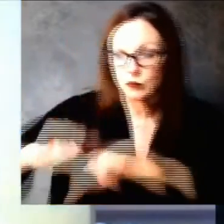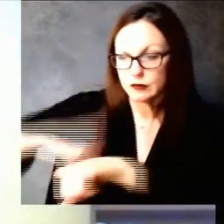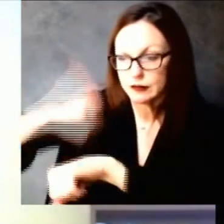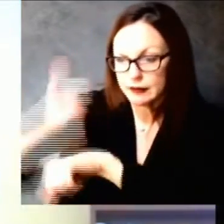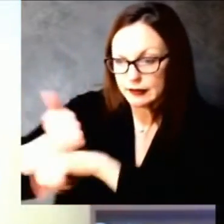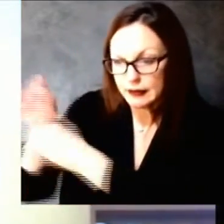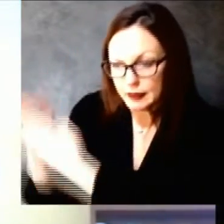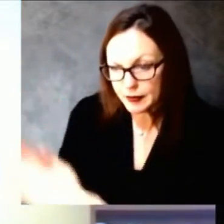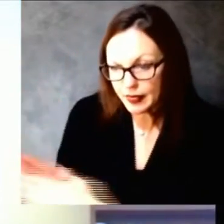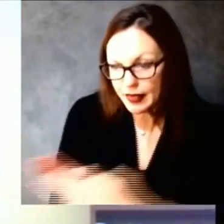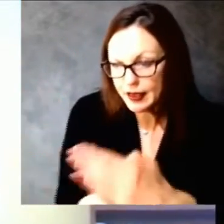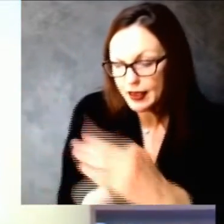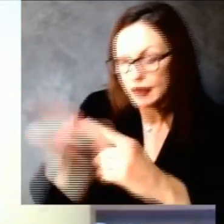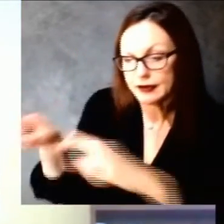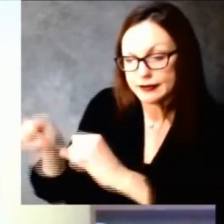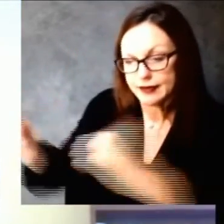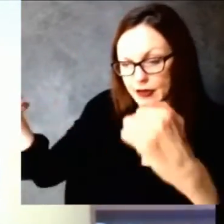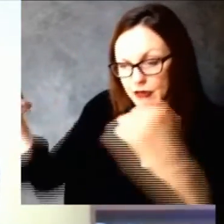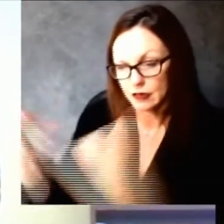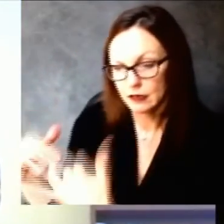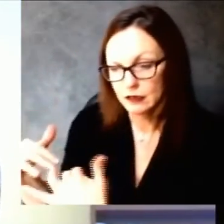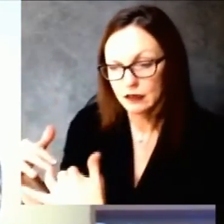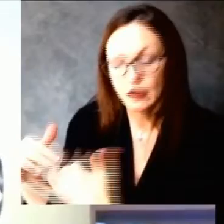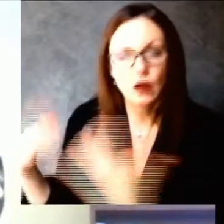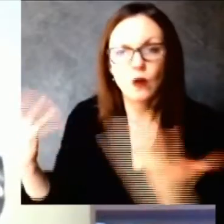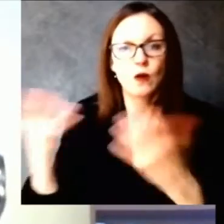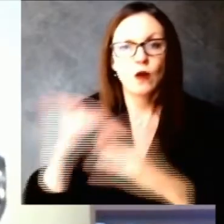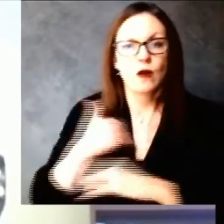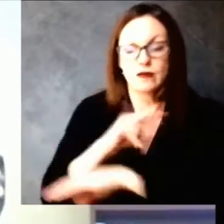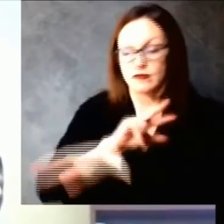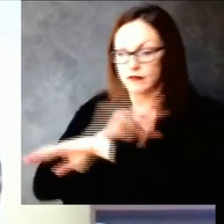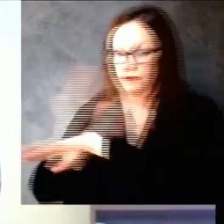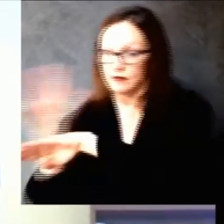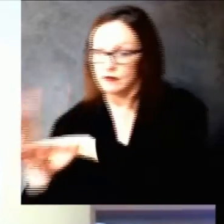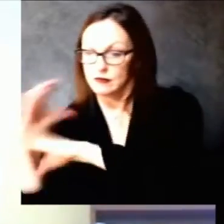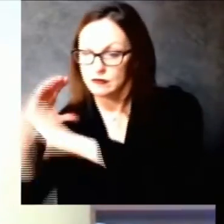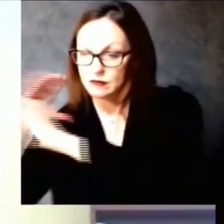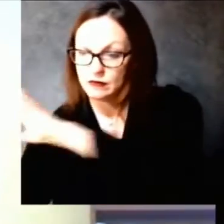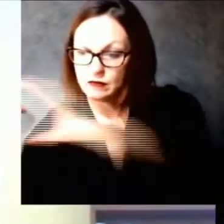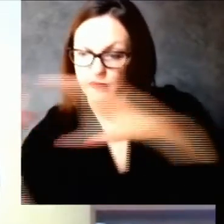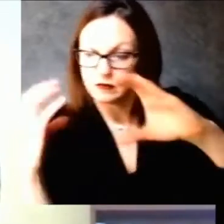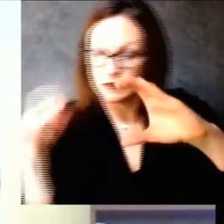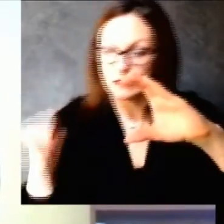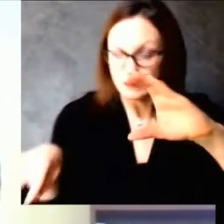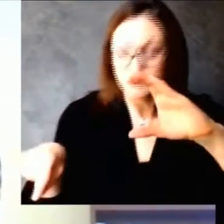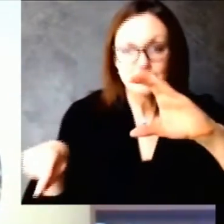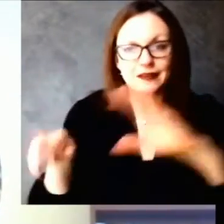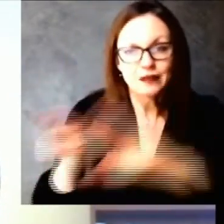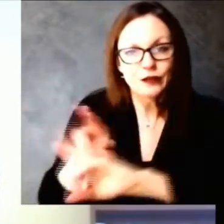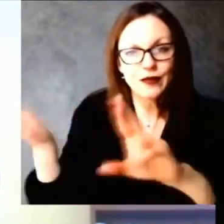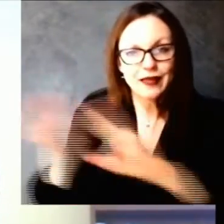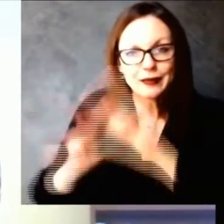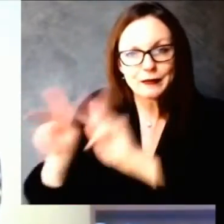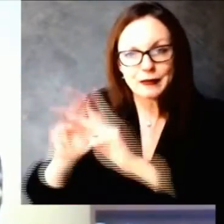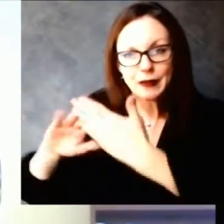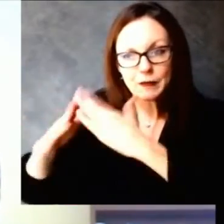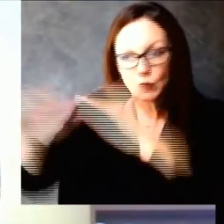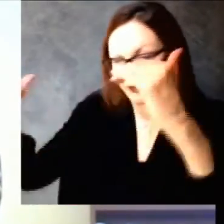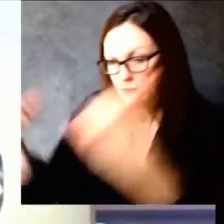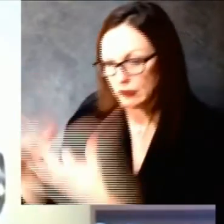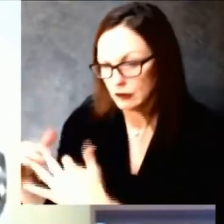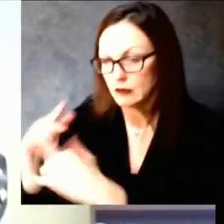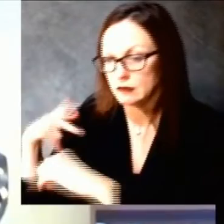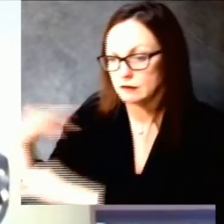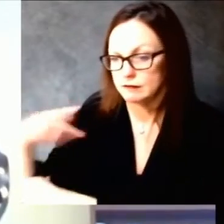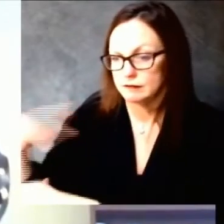really see this coming for vaccine along three lines one is making sure we get vaccine in the hands of people who